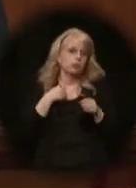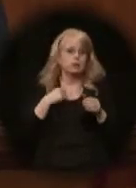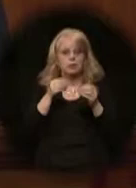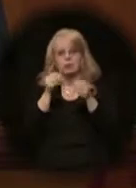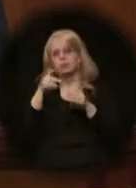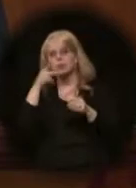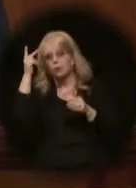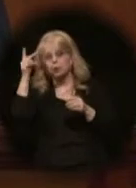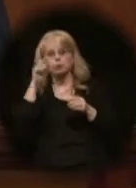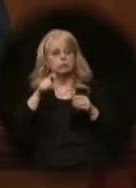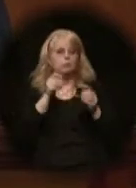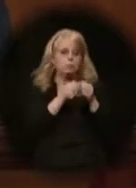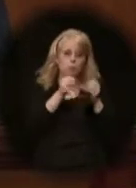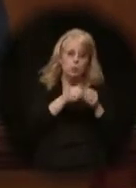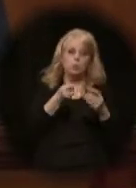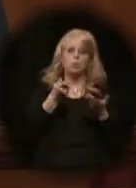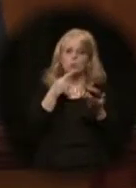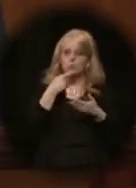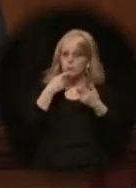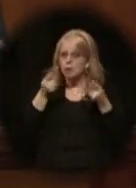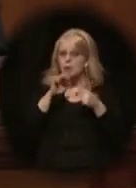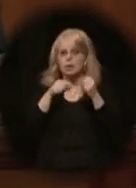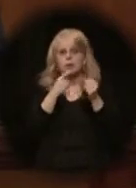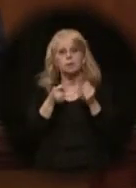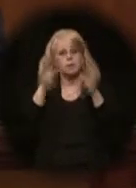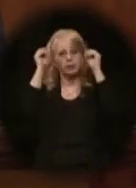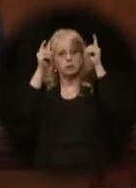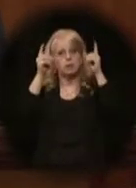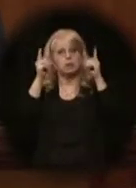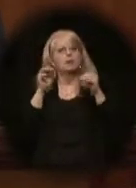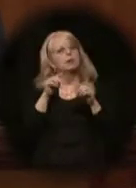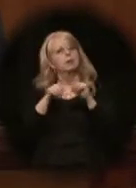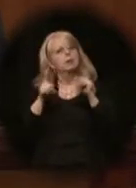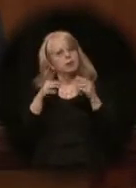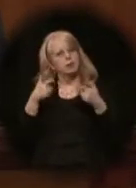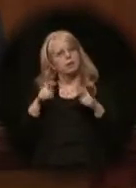their child's education, it's time legislators let Alaskans decide.